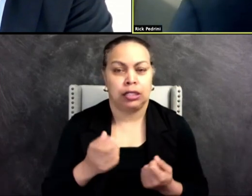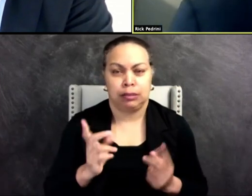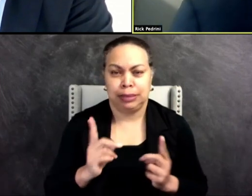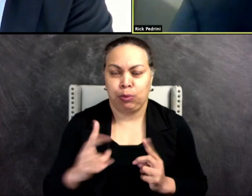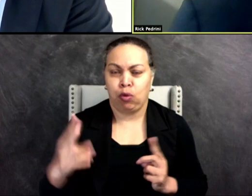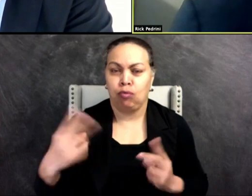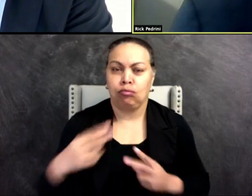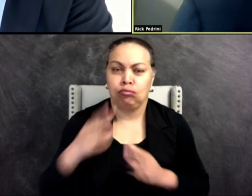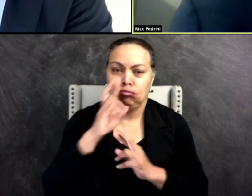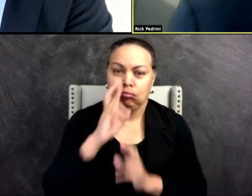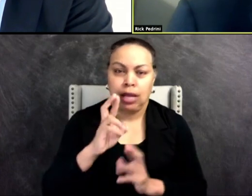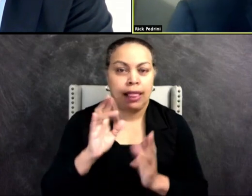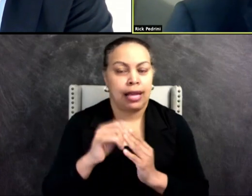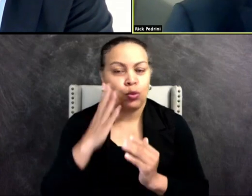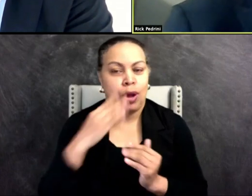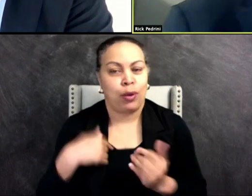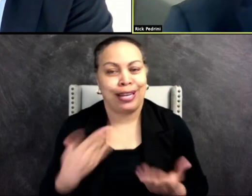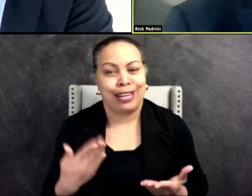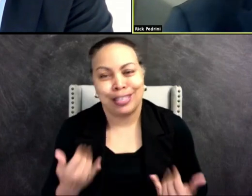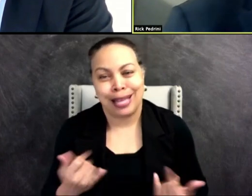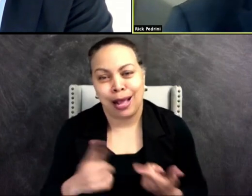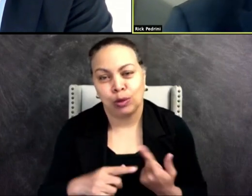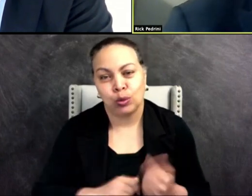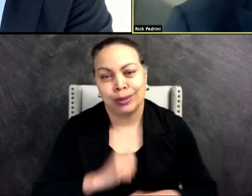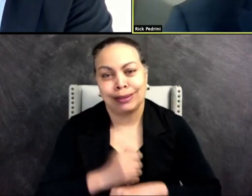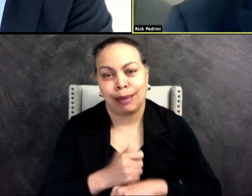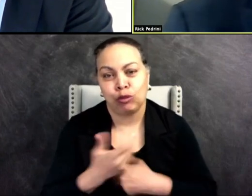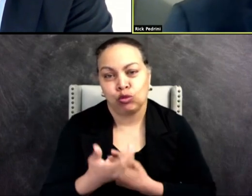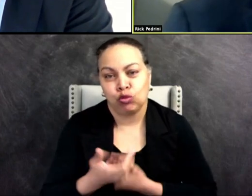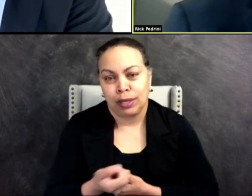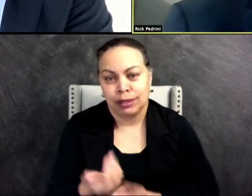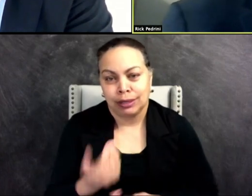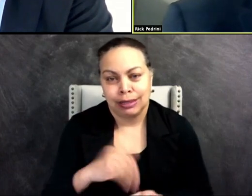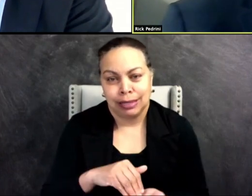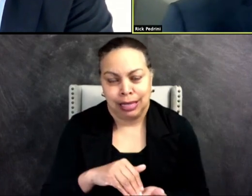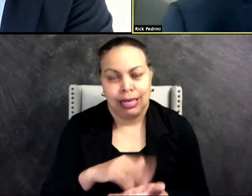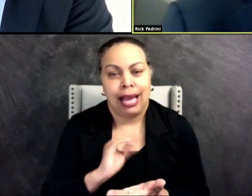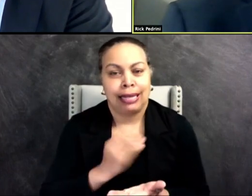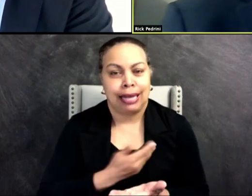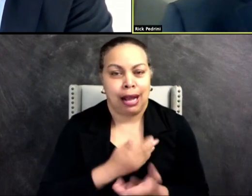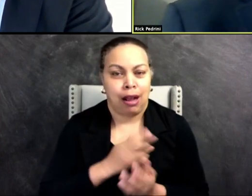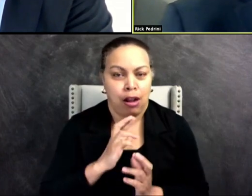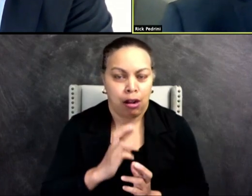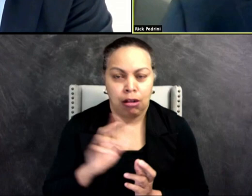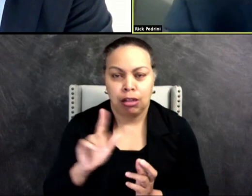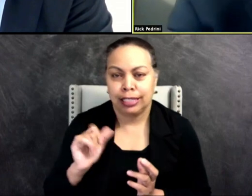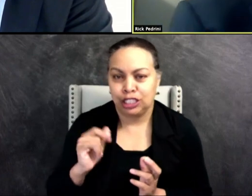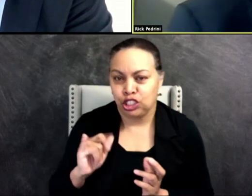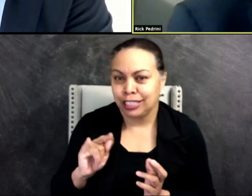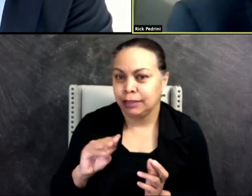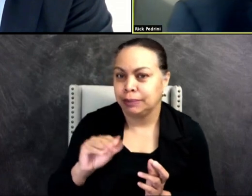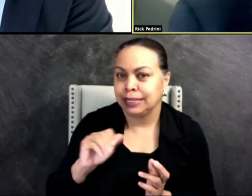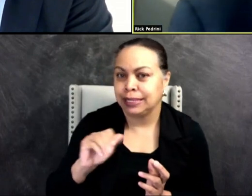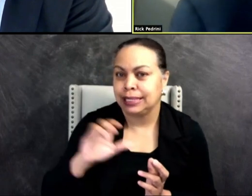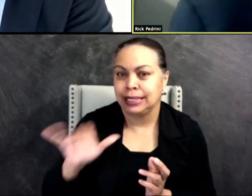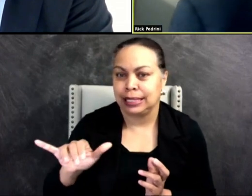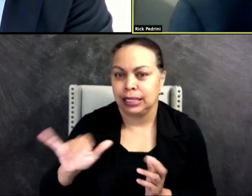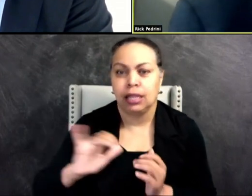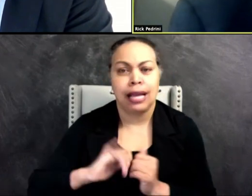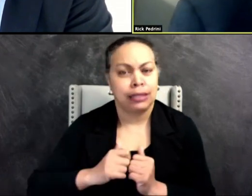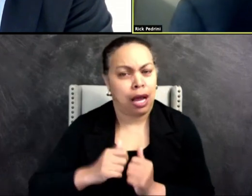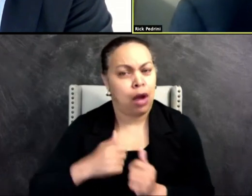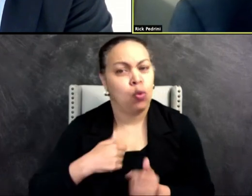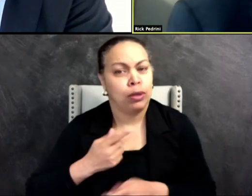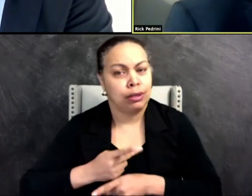we're here right now is to reestablish trust and our, and our legitimacy. That's the way we take care of business here.